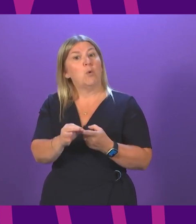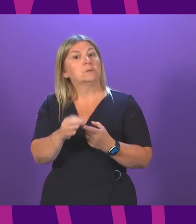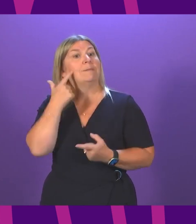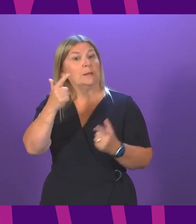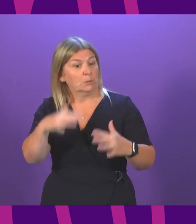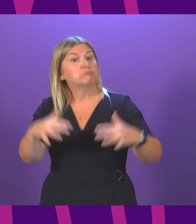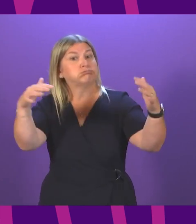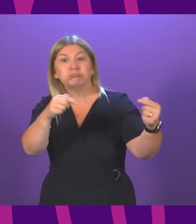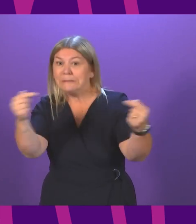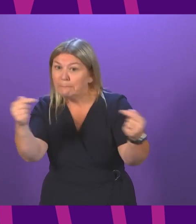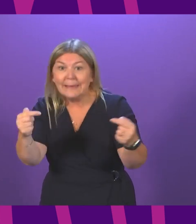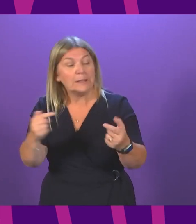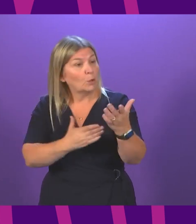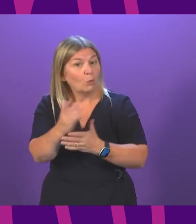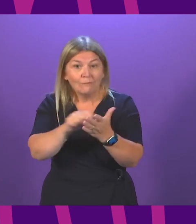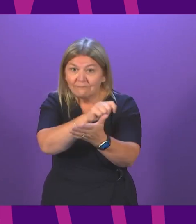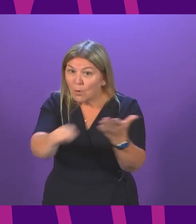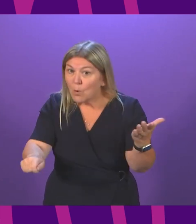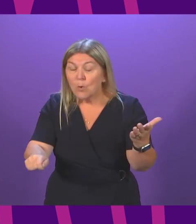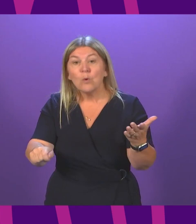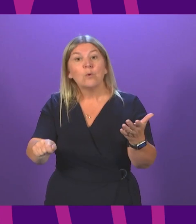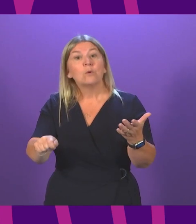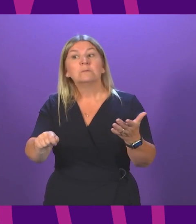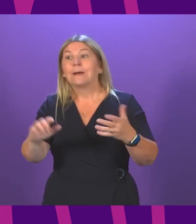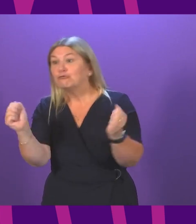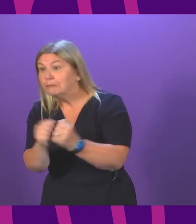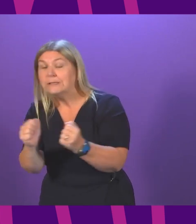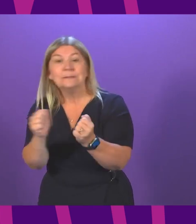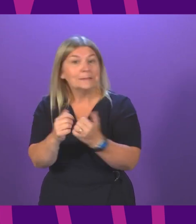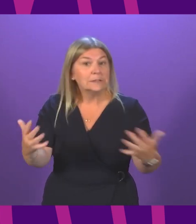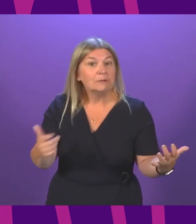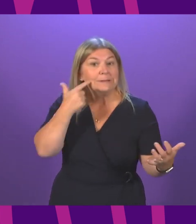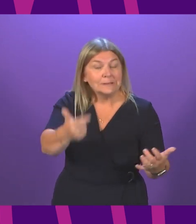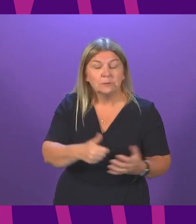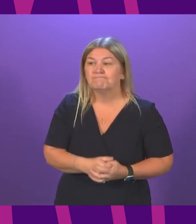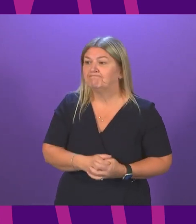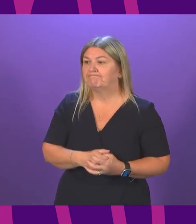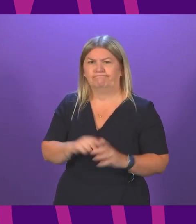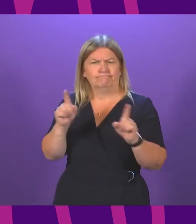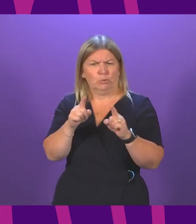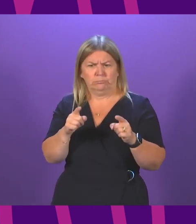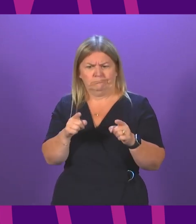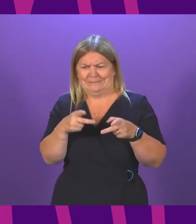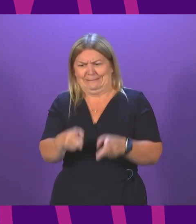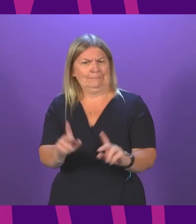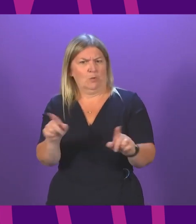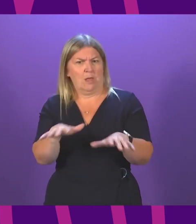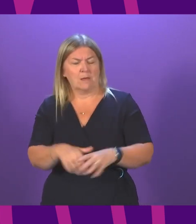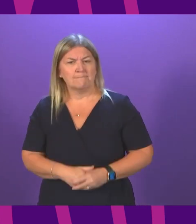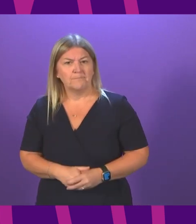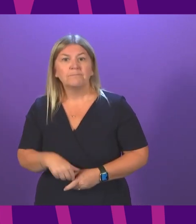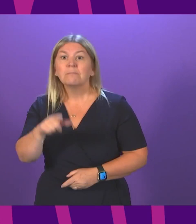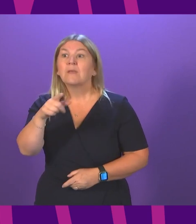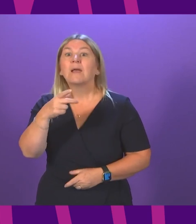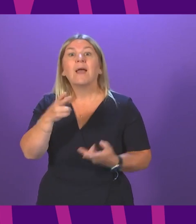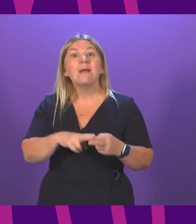to debate and decide through a vote on whether we go ahead with this, the detail of how a scheme will work. But can I say to Douglas Ross, had I